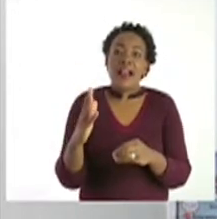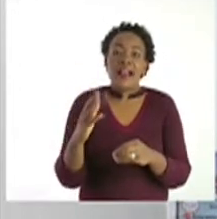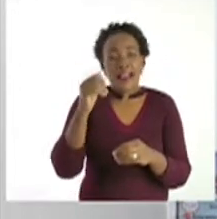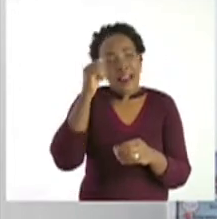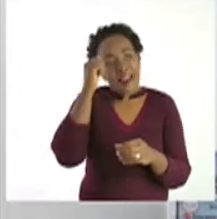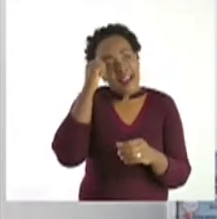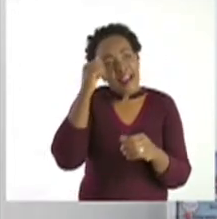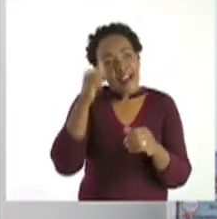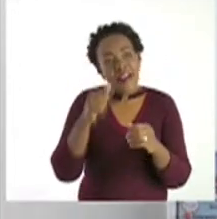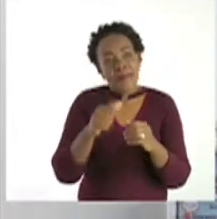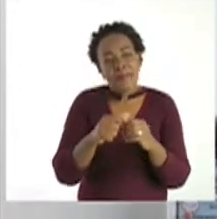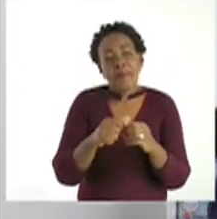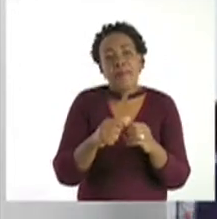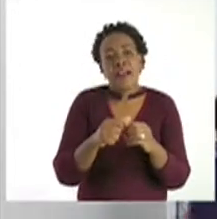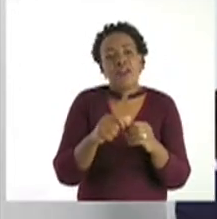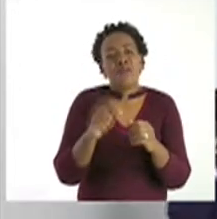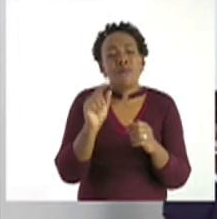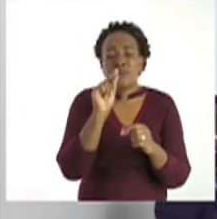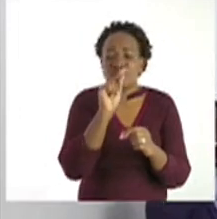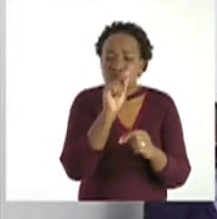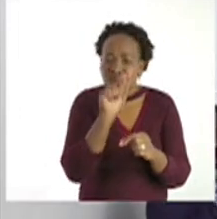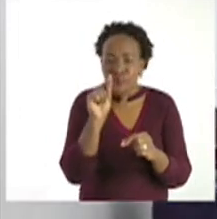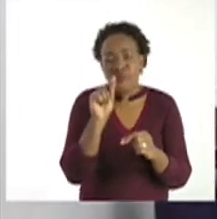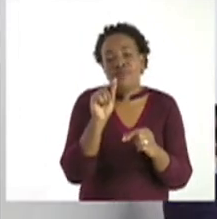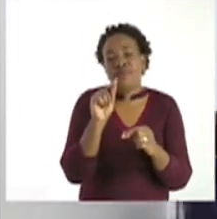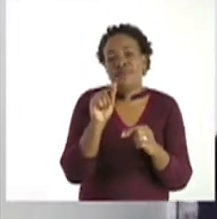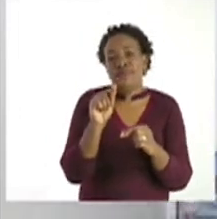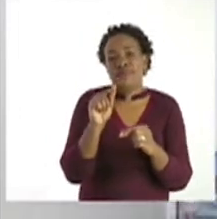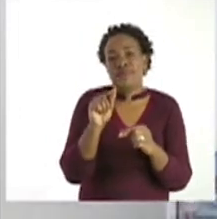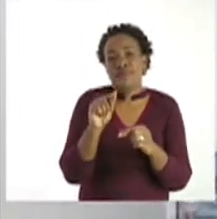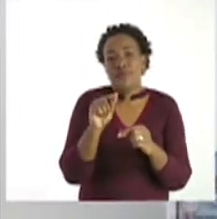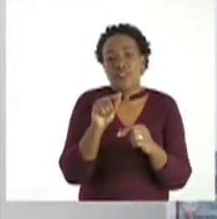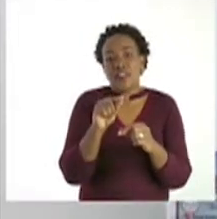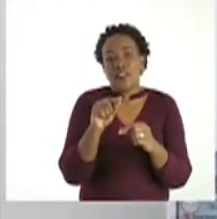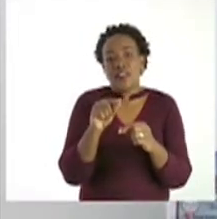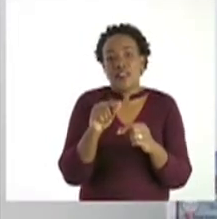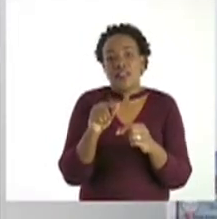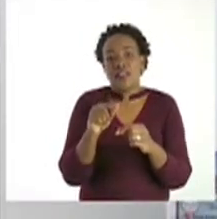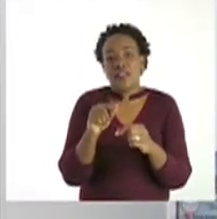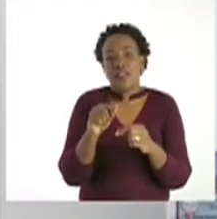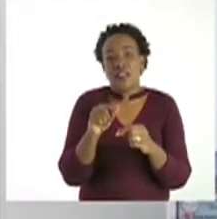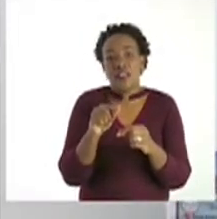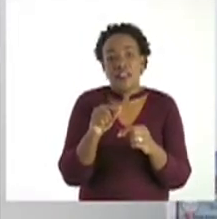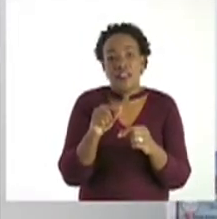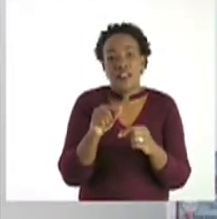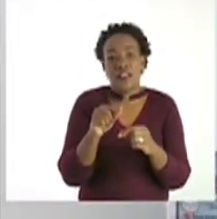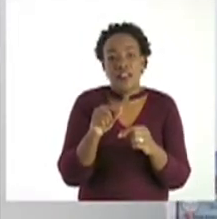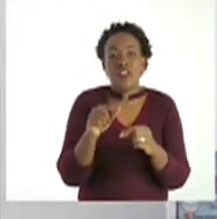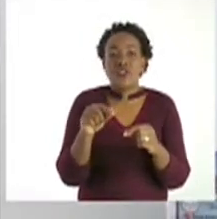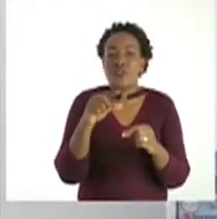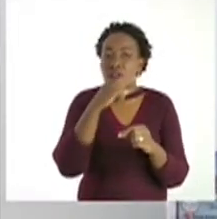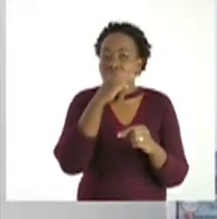line. It's very important. So in words, it will be